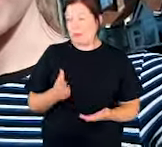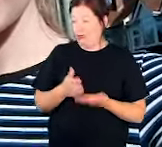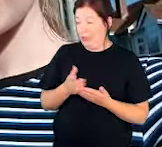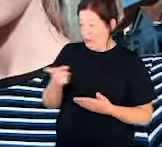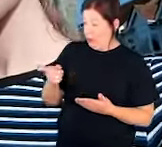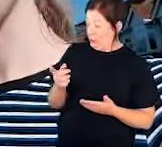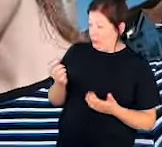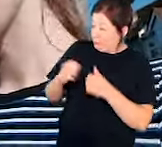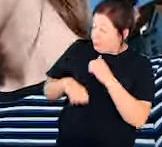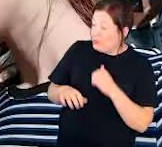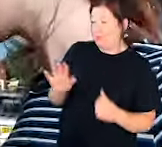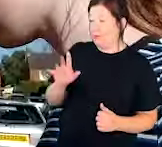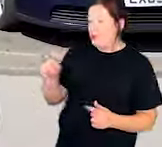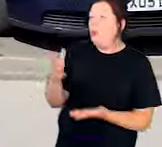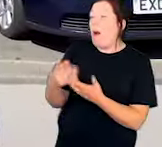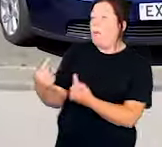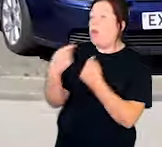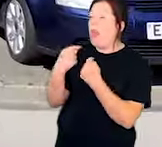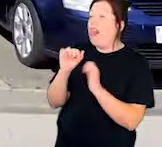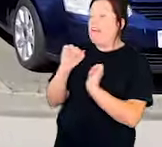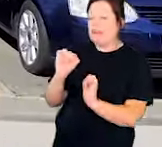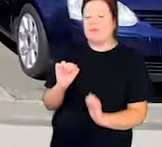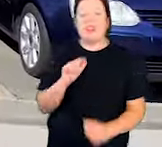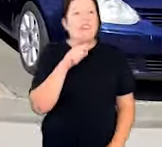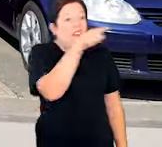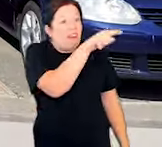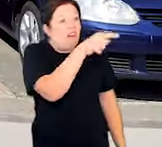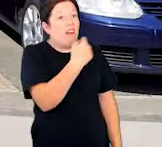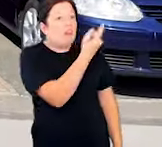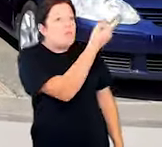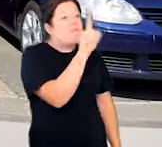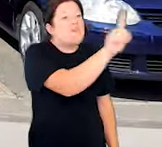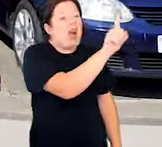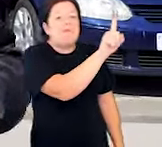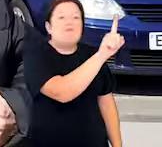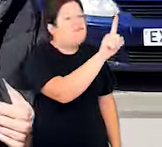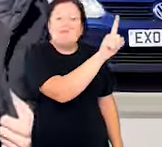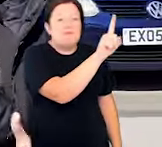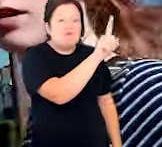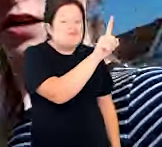a bully Come on, Luke Don't you ever turn your back to me